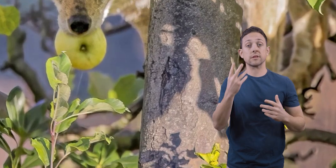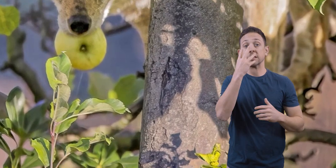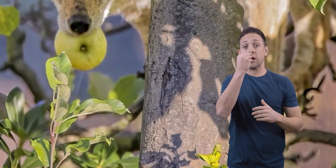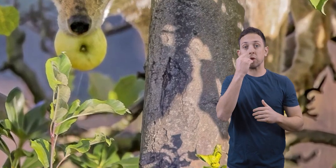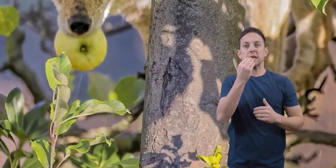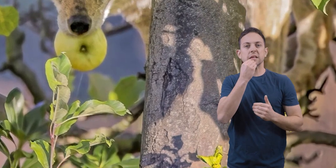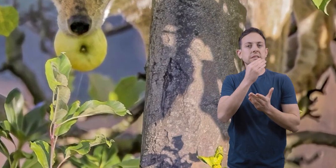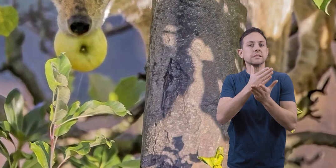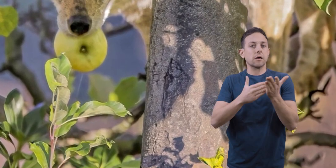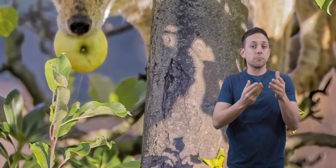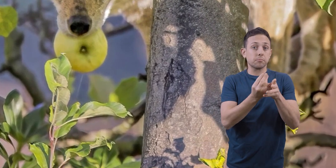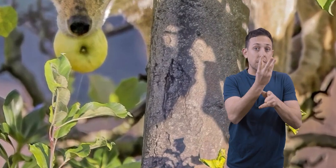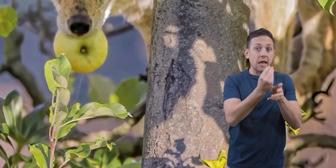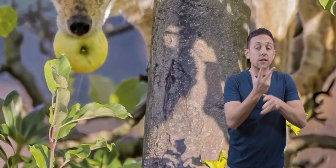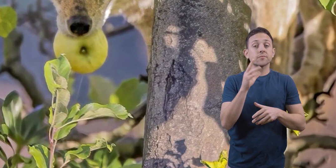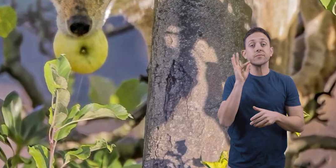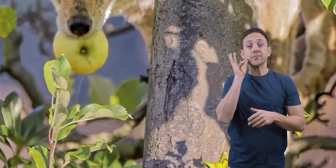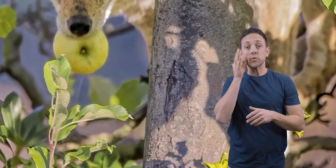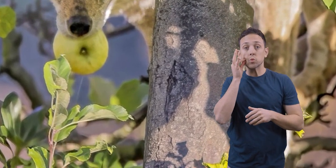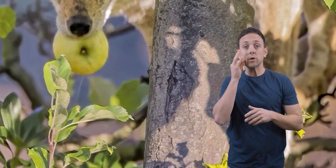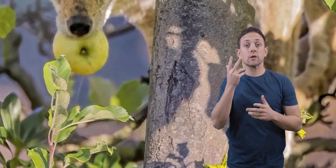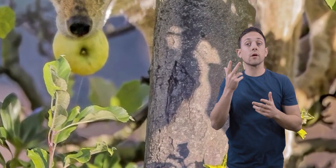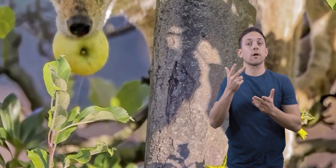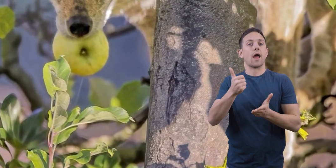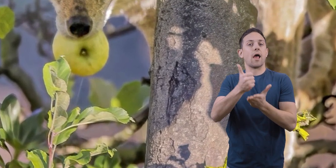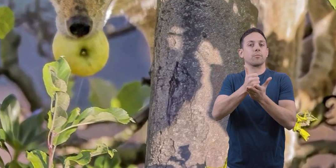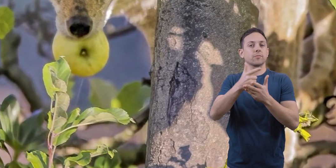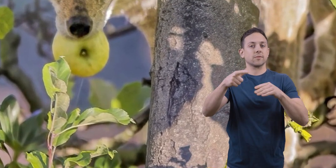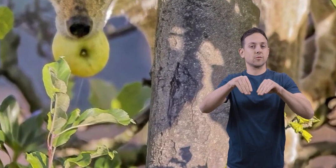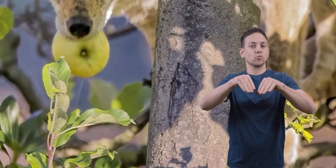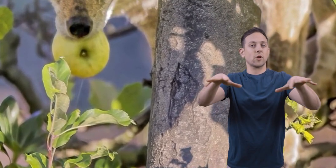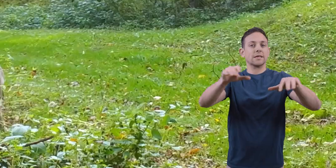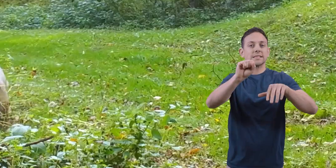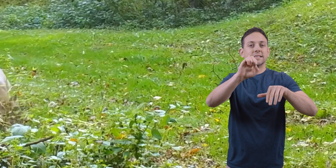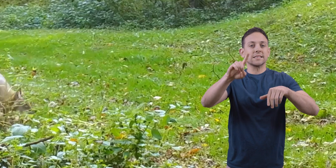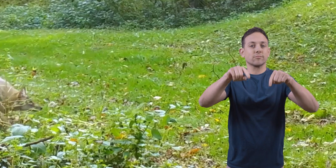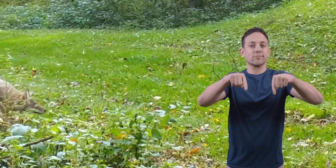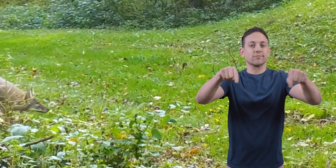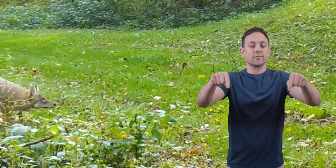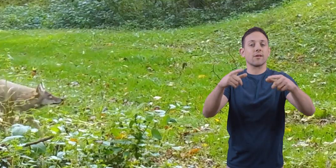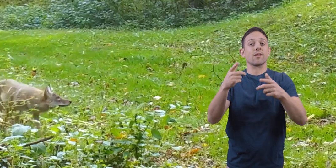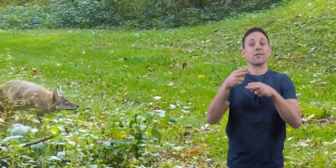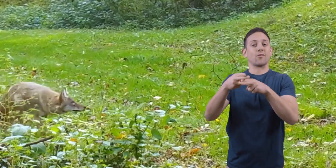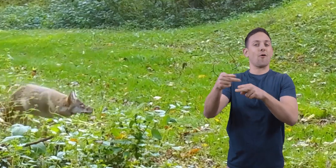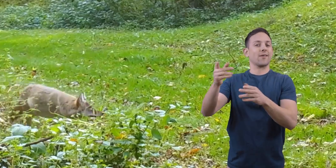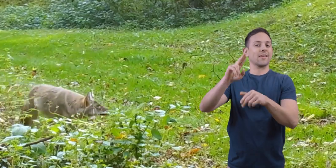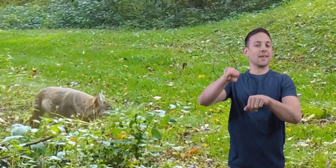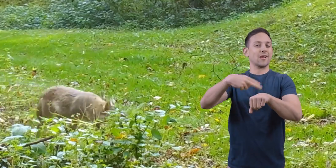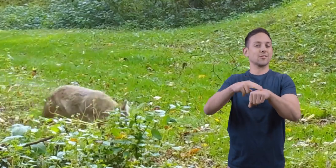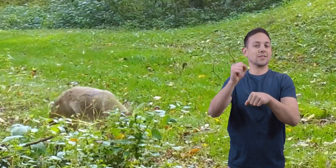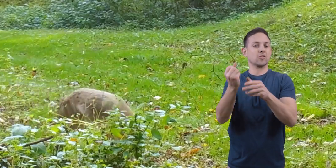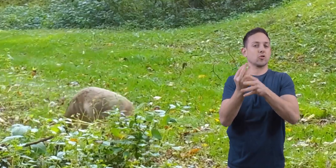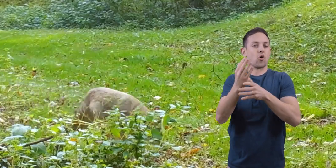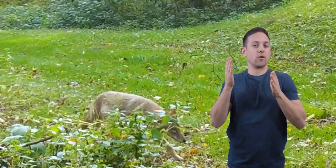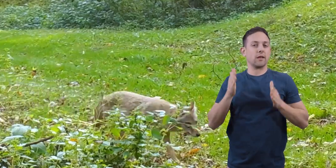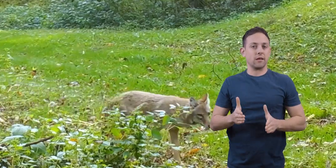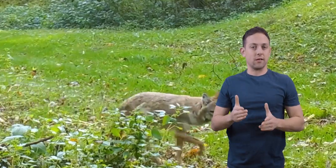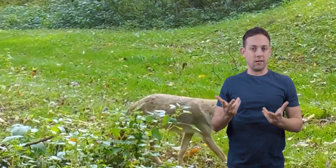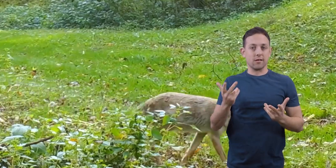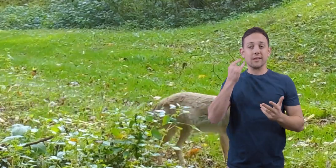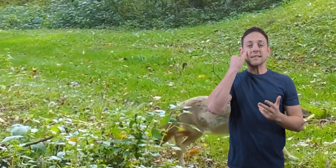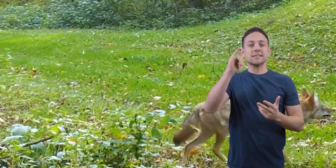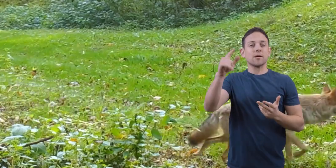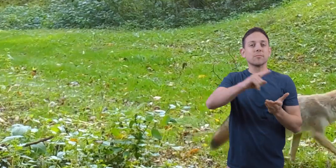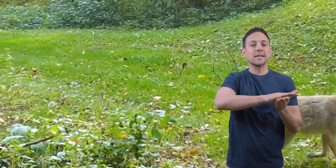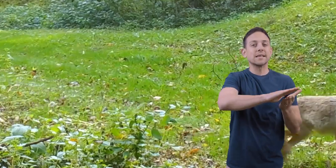Coyotes also eat some plants and fruits, which help spread seeds around, making them nature's gardeners, too. So they're like the